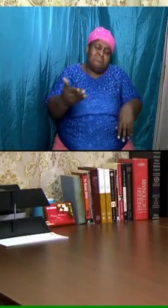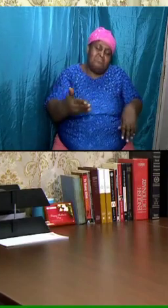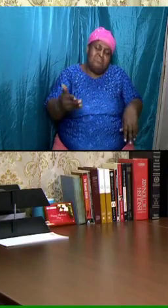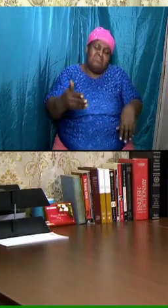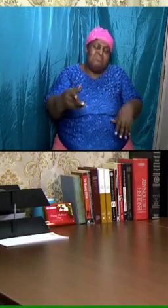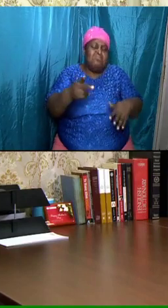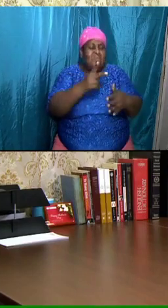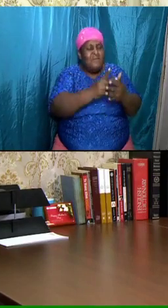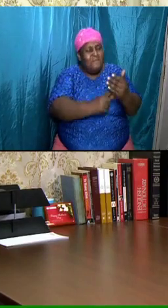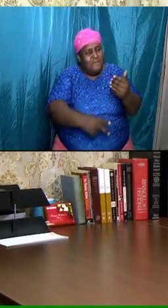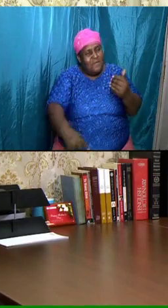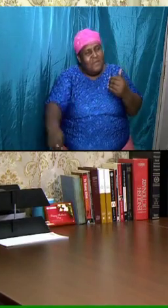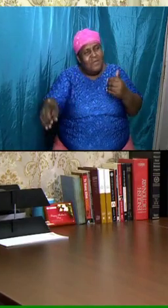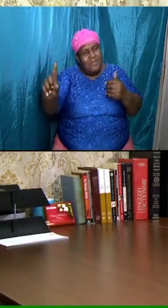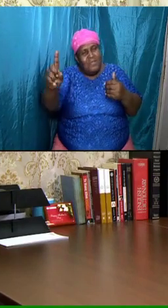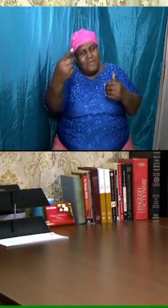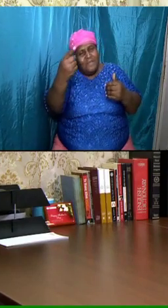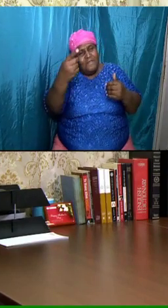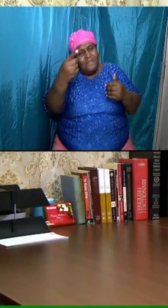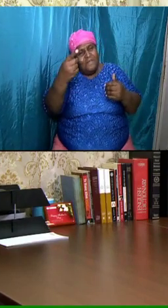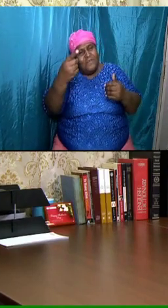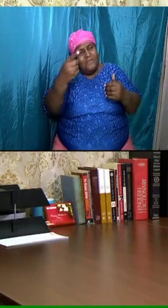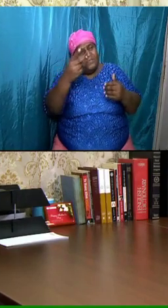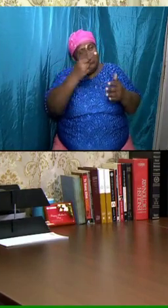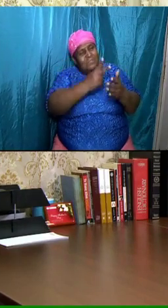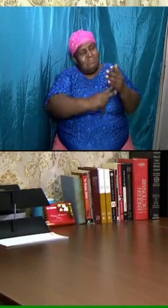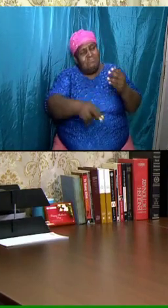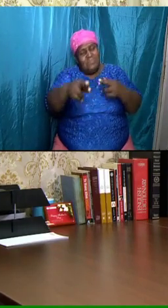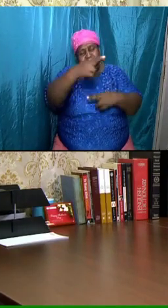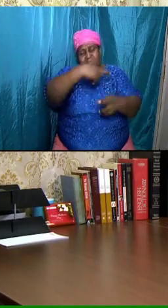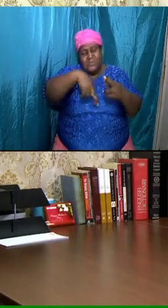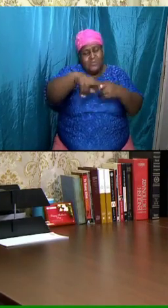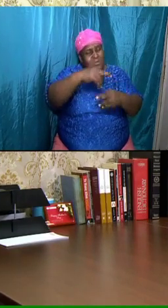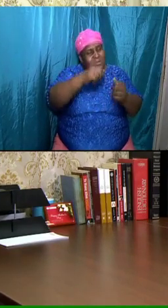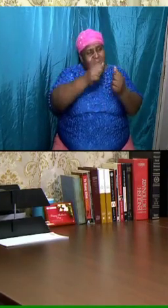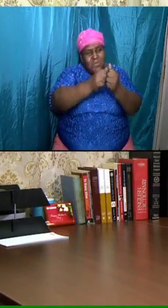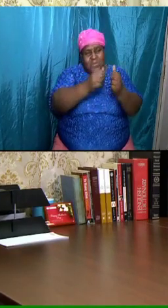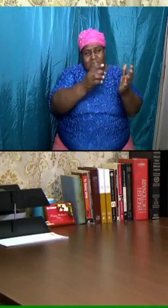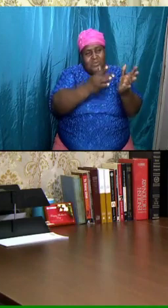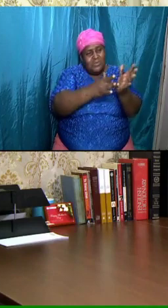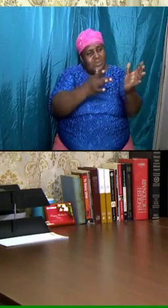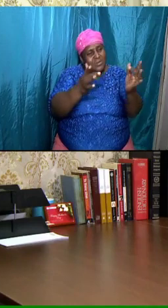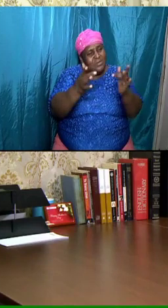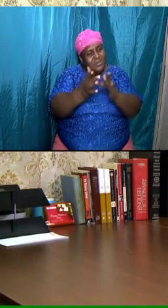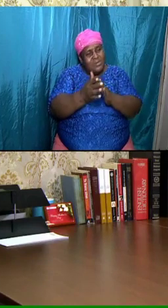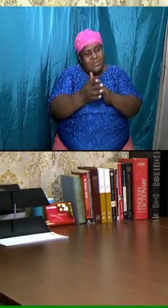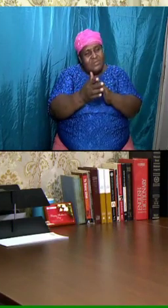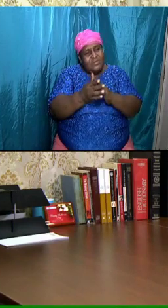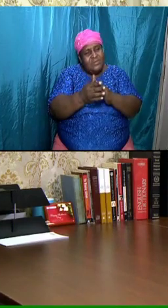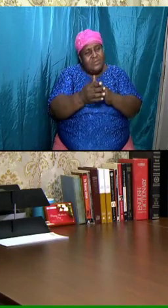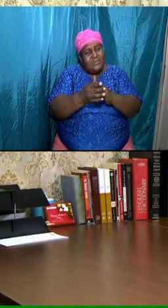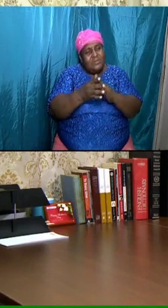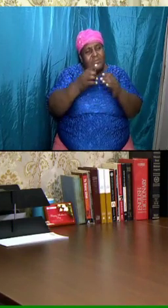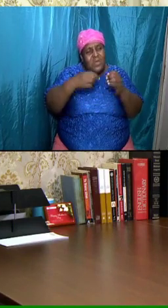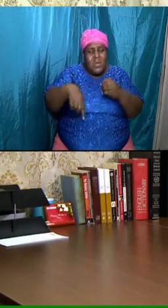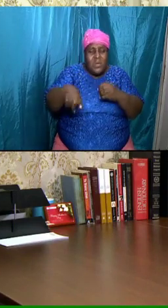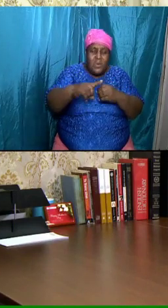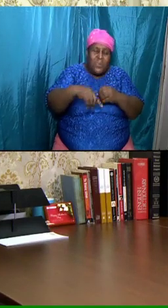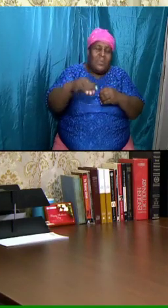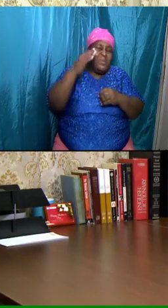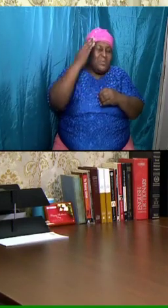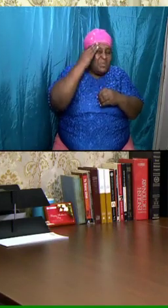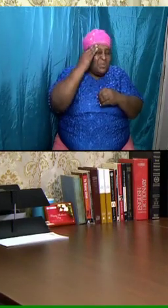of our relationship with Jesus we have already noticed that when John